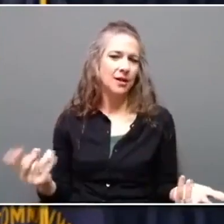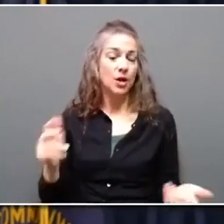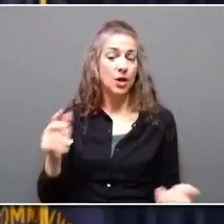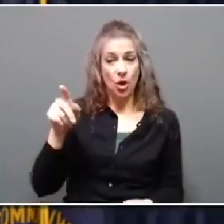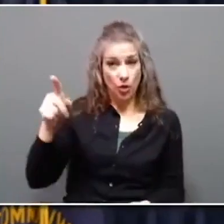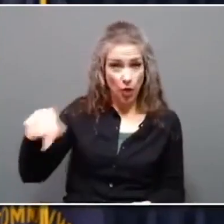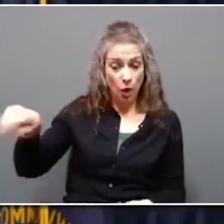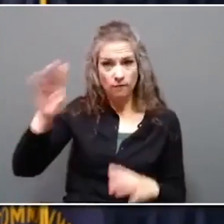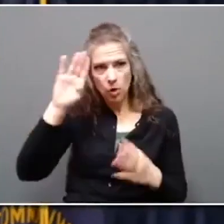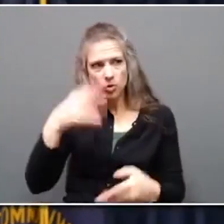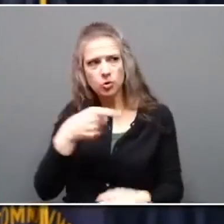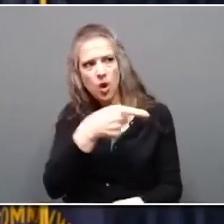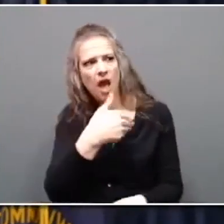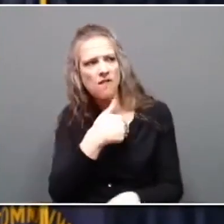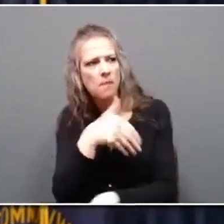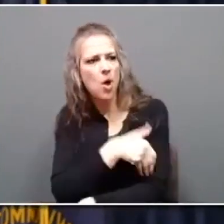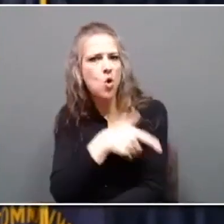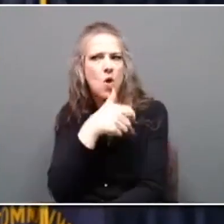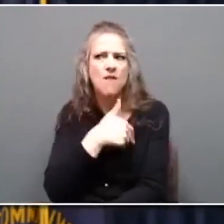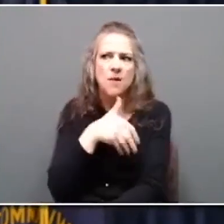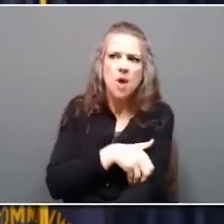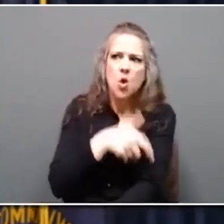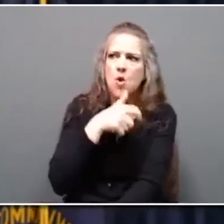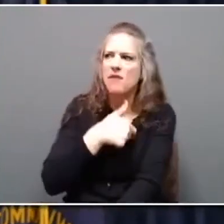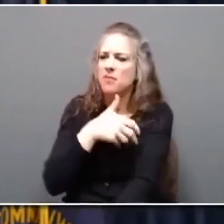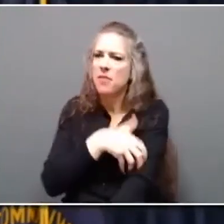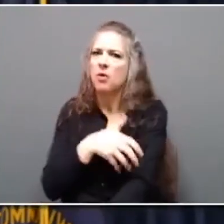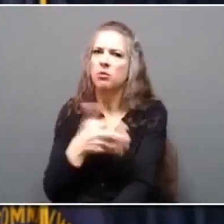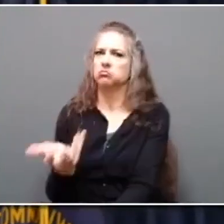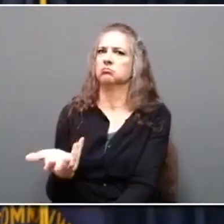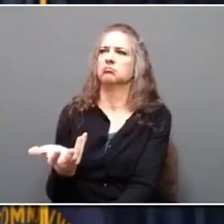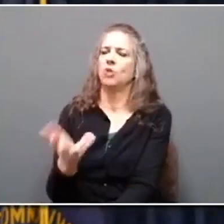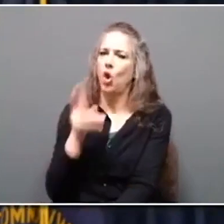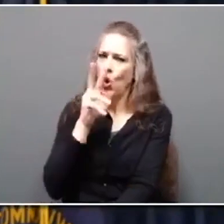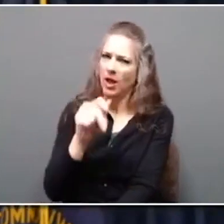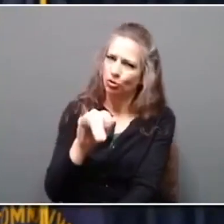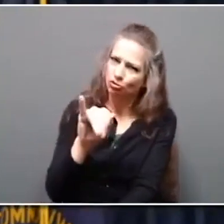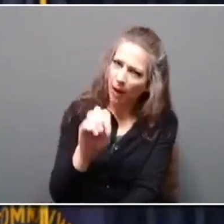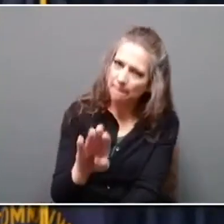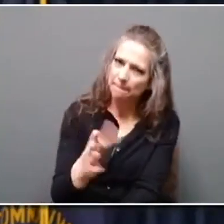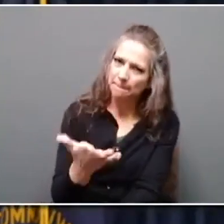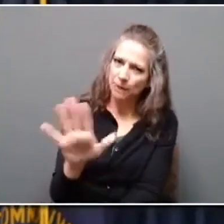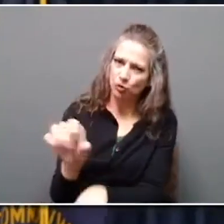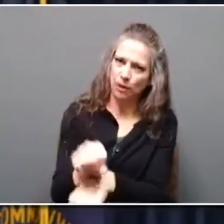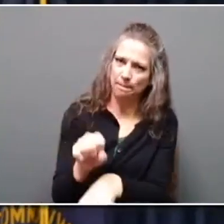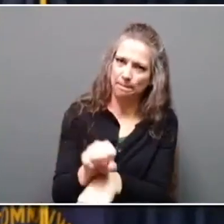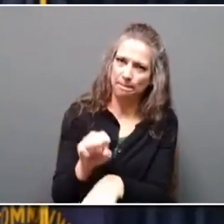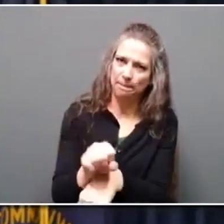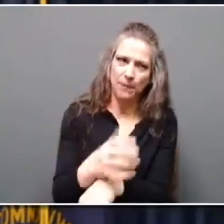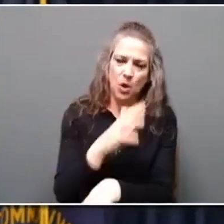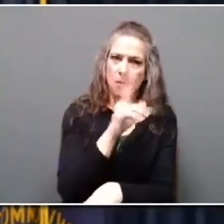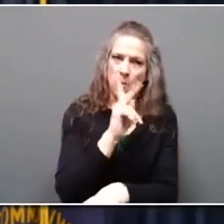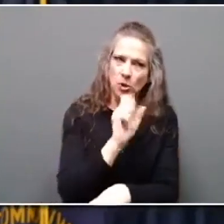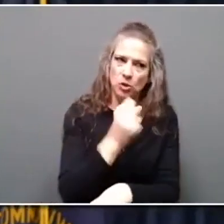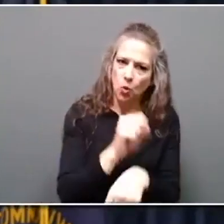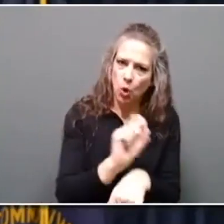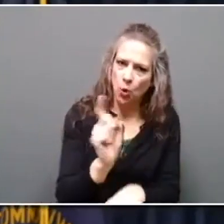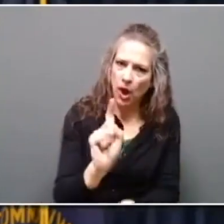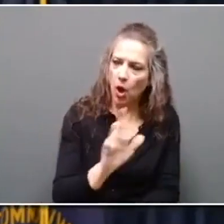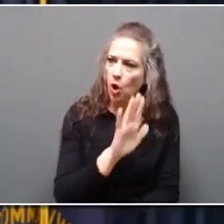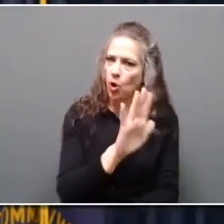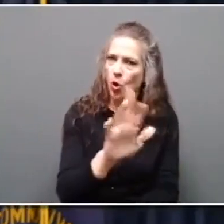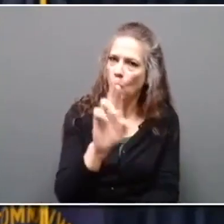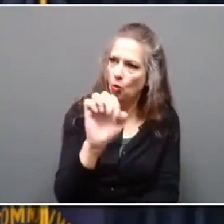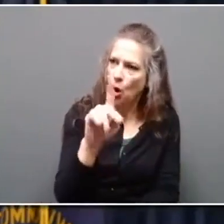who has what powers instead of the jobs that people are going to or the quality of the roads or bridges that they're traveling over.